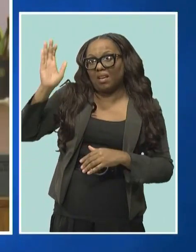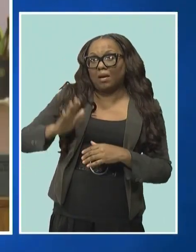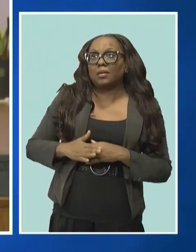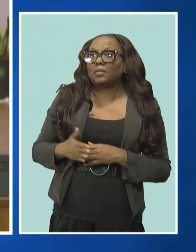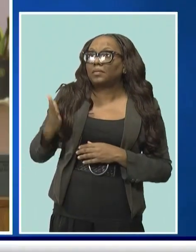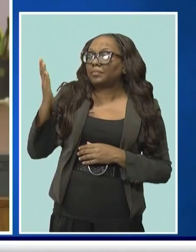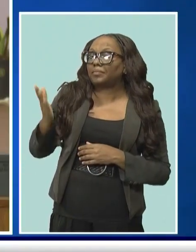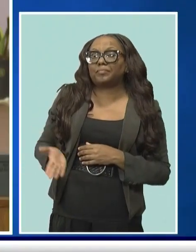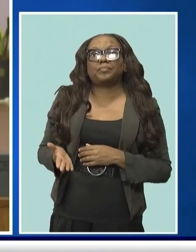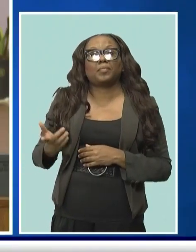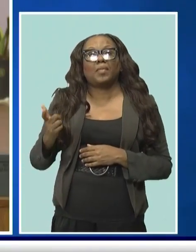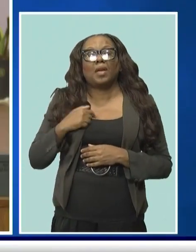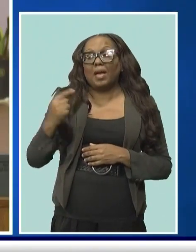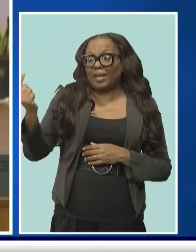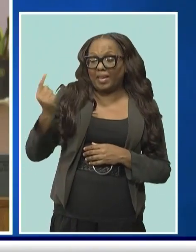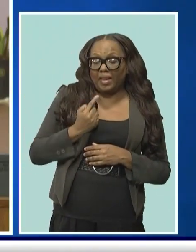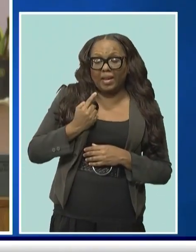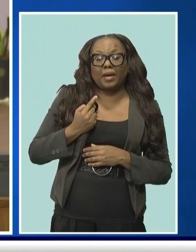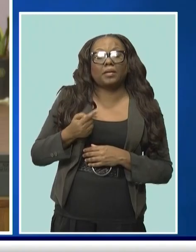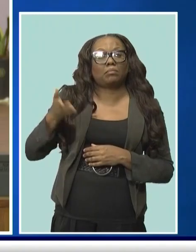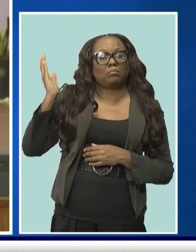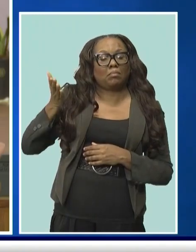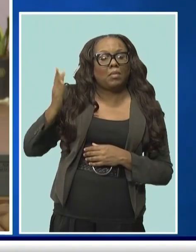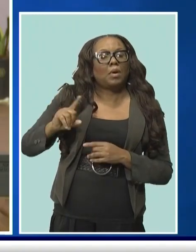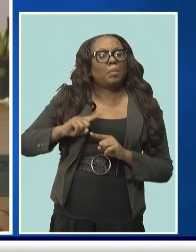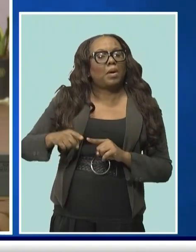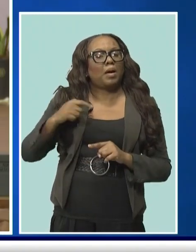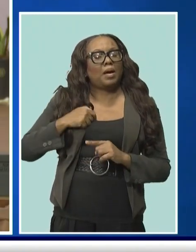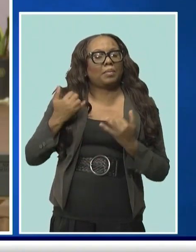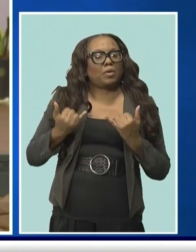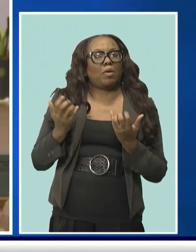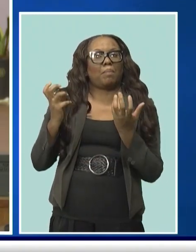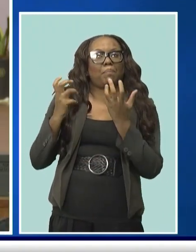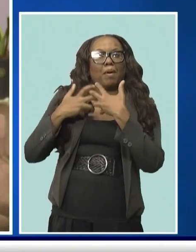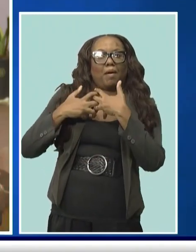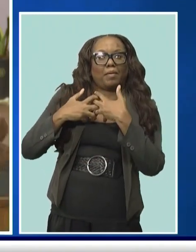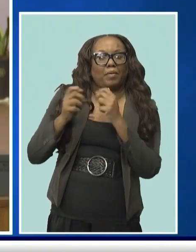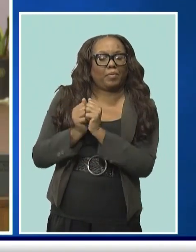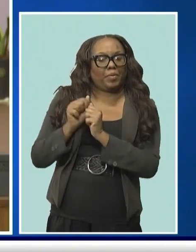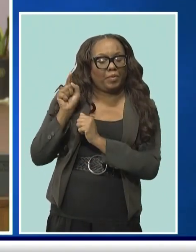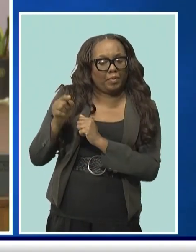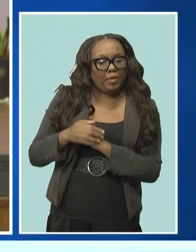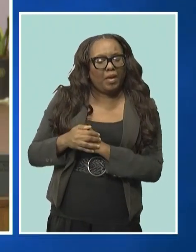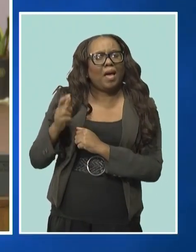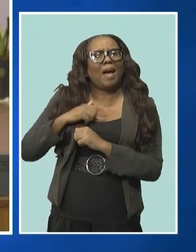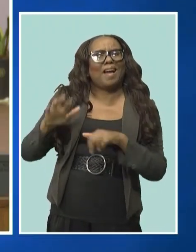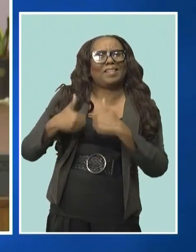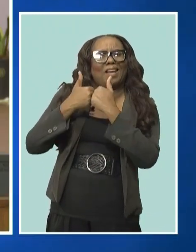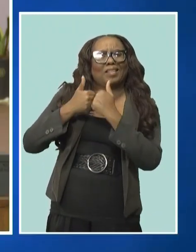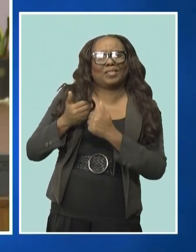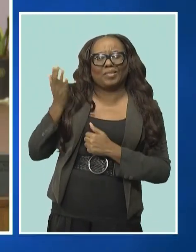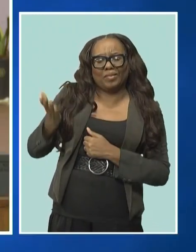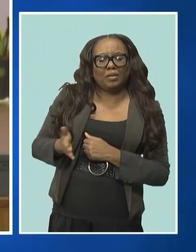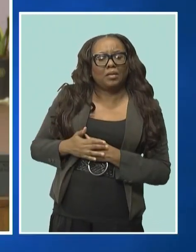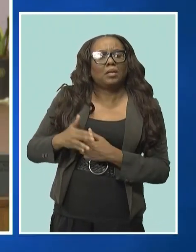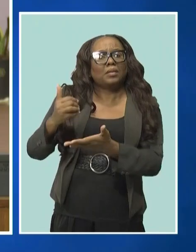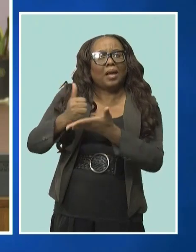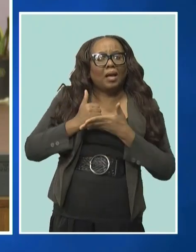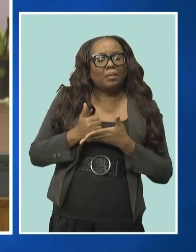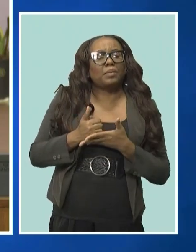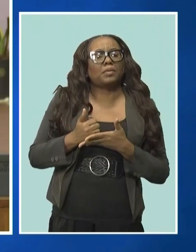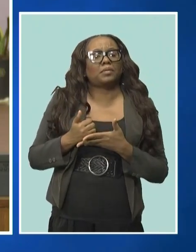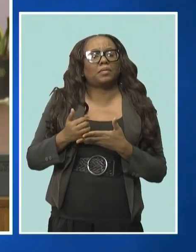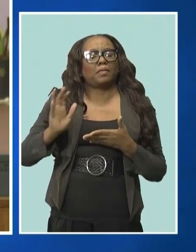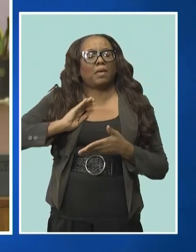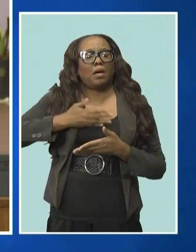I leave as a partner. I leave as a partner because I challenge you to help us with our programs in the national peace program.